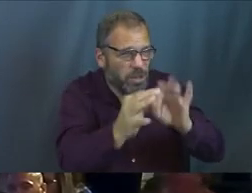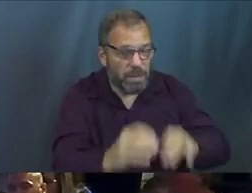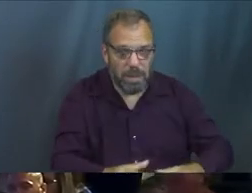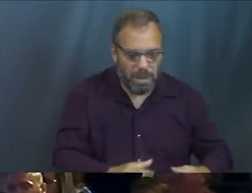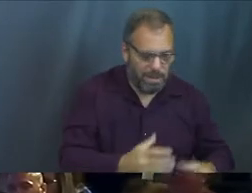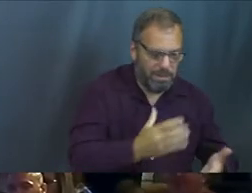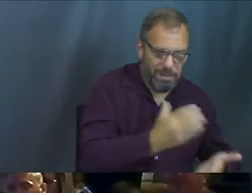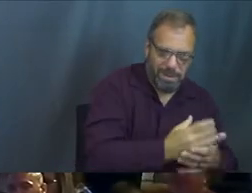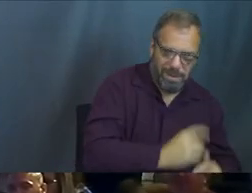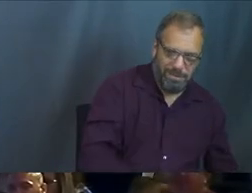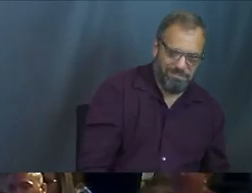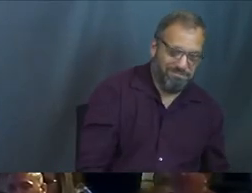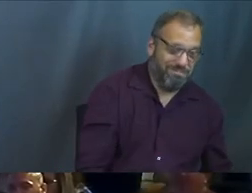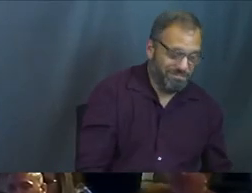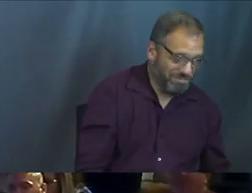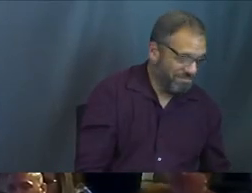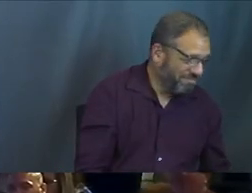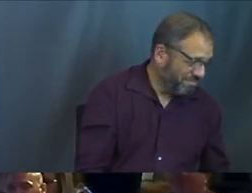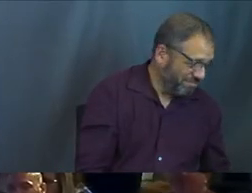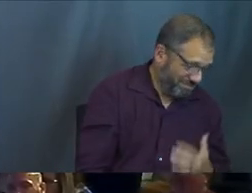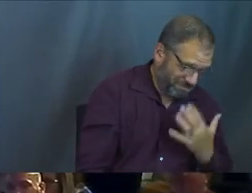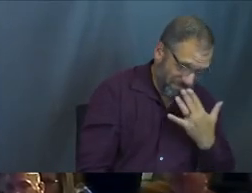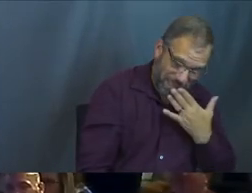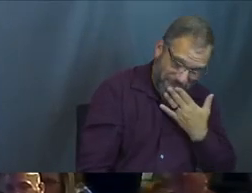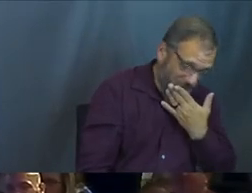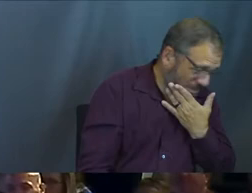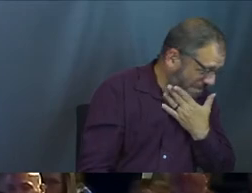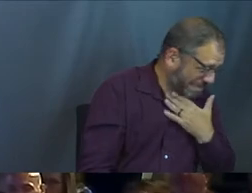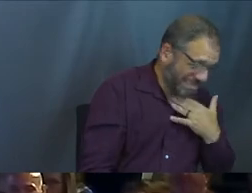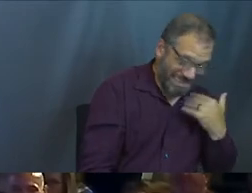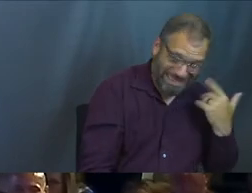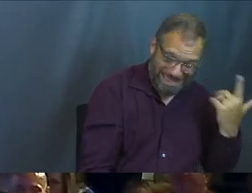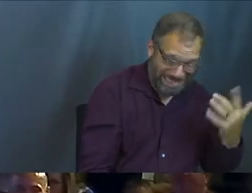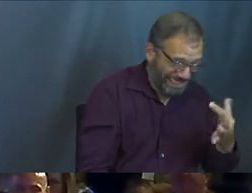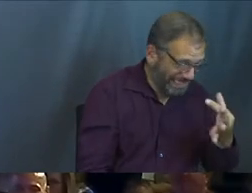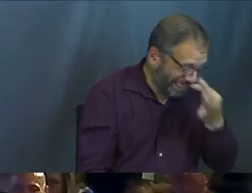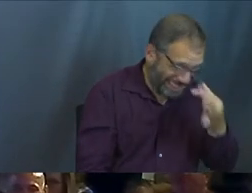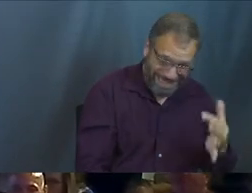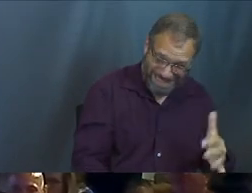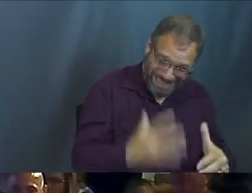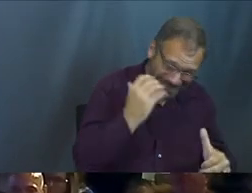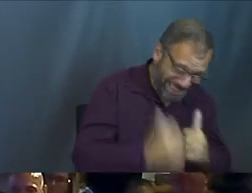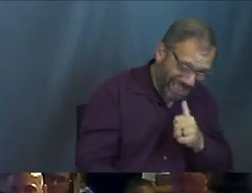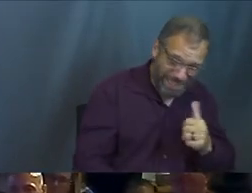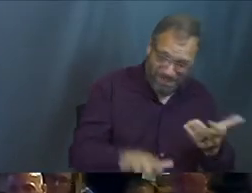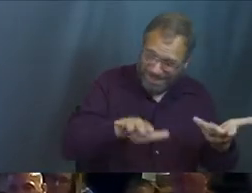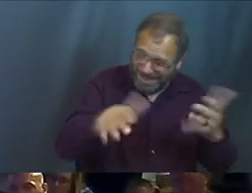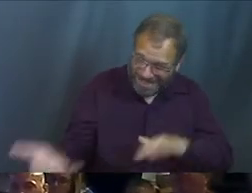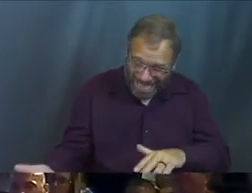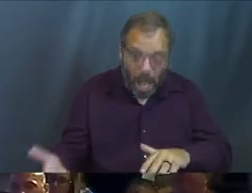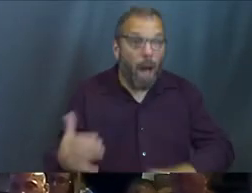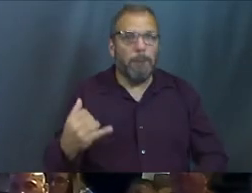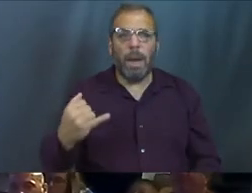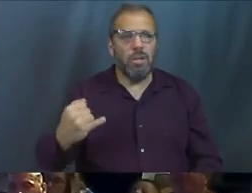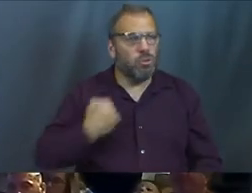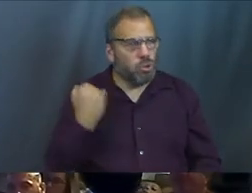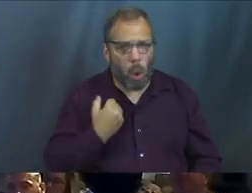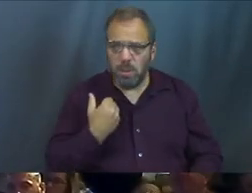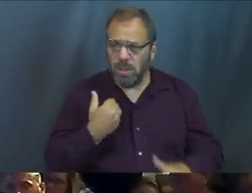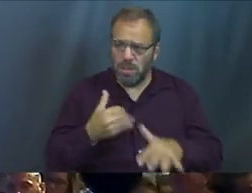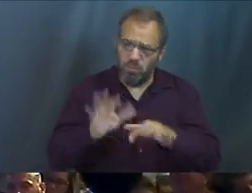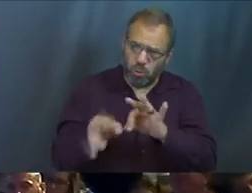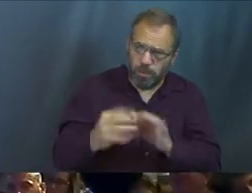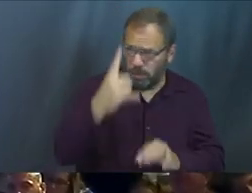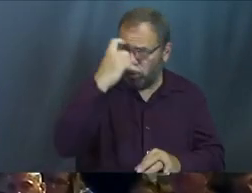the cupbearer's probably over there like, yo, this is crazy. You know? It's like, that stinks. That's got to be tough, right? I mean, props to Joseph for coming in and just going,